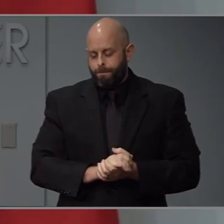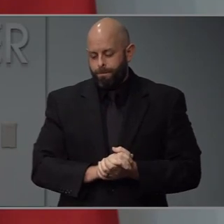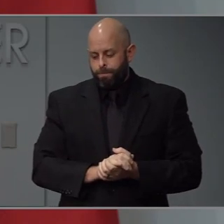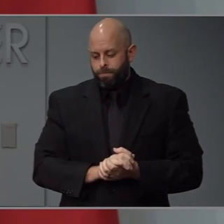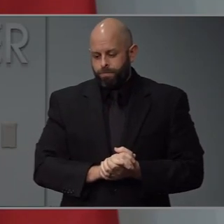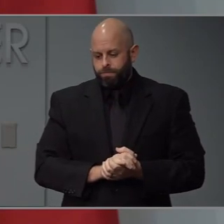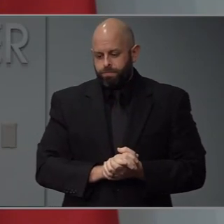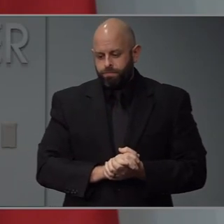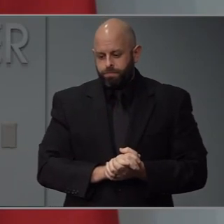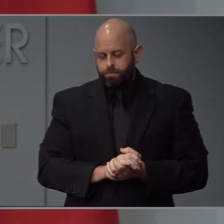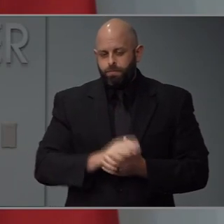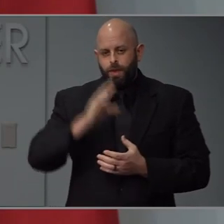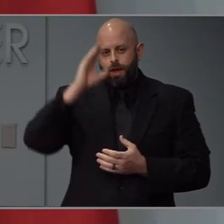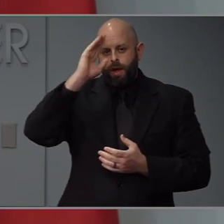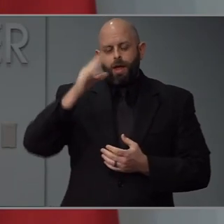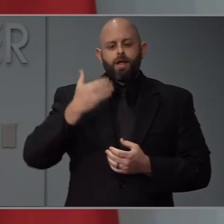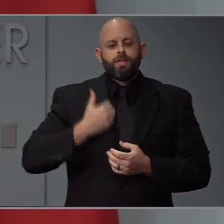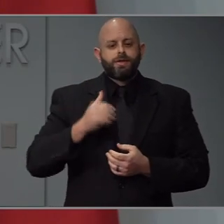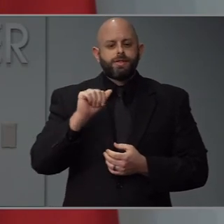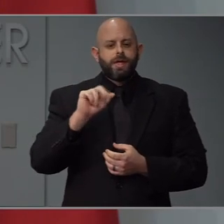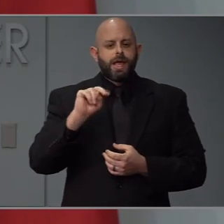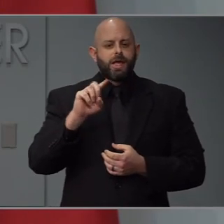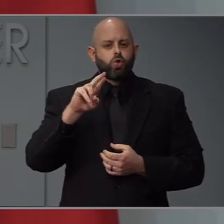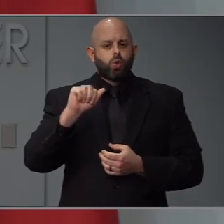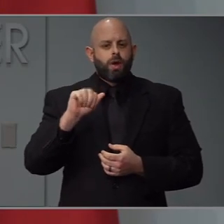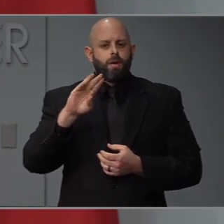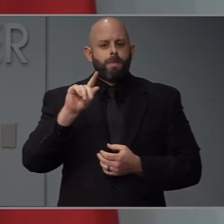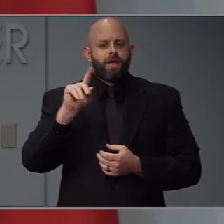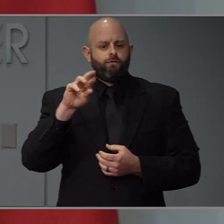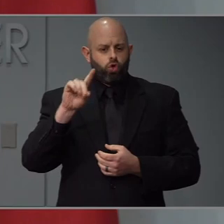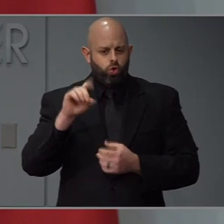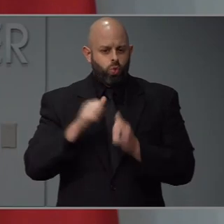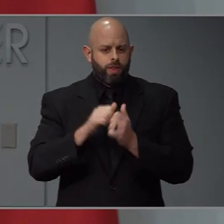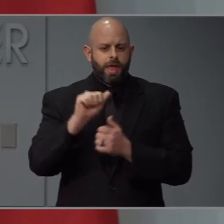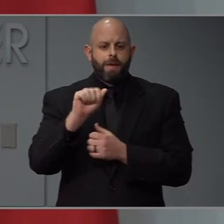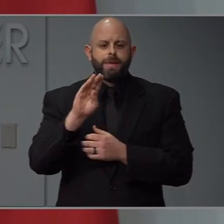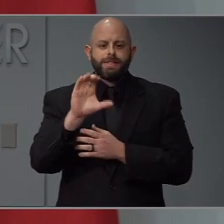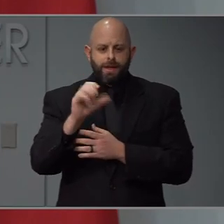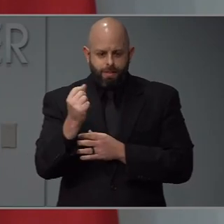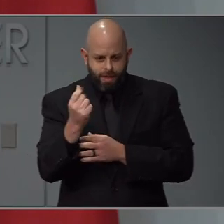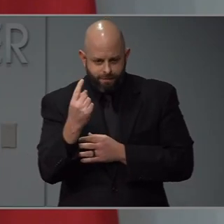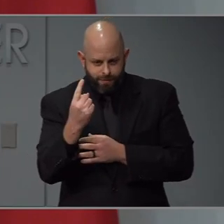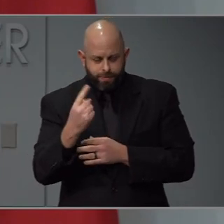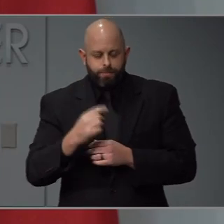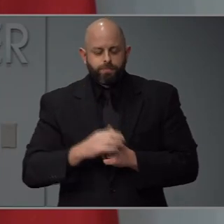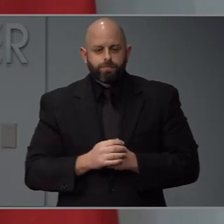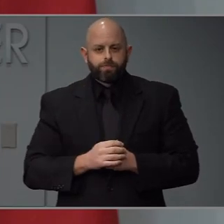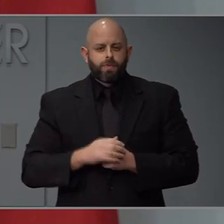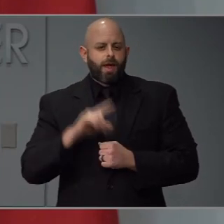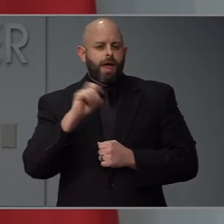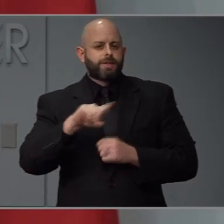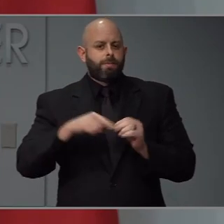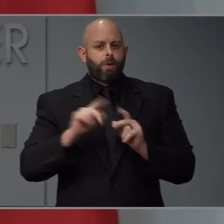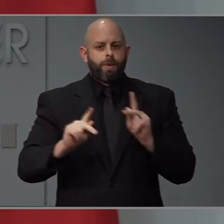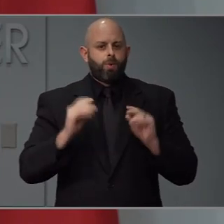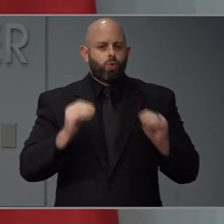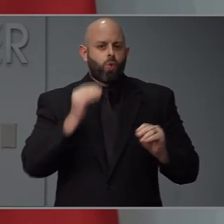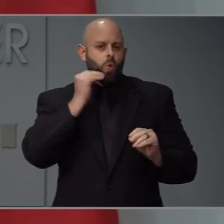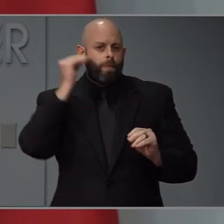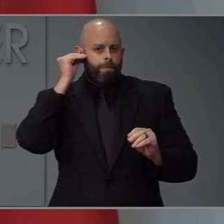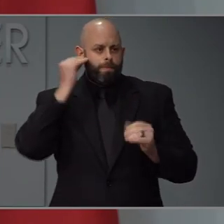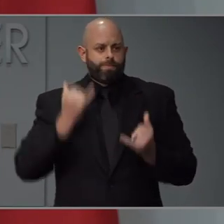Hi, Dr. Cohen, it's Andrea Blanford with ABC 11. I want to ask you about homelessness during the outbreak.